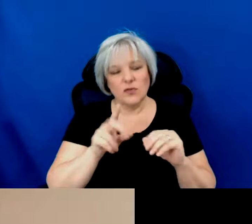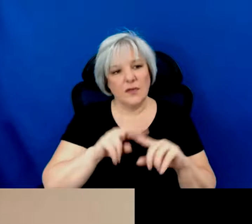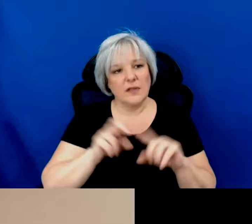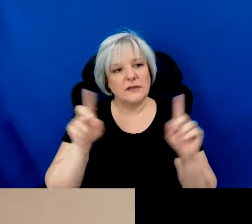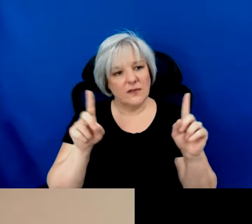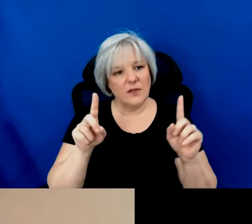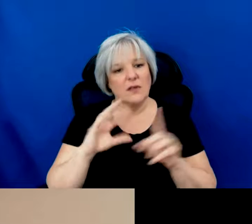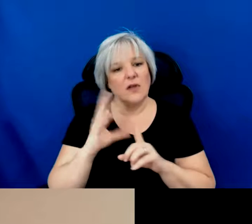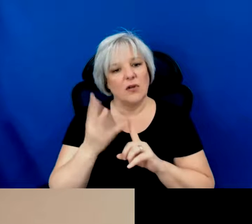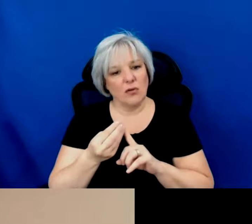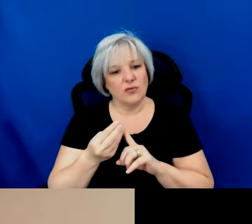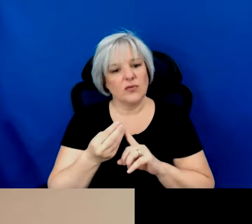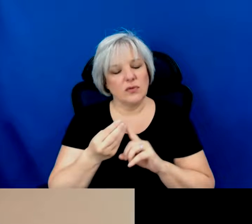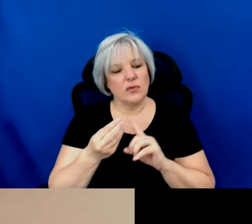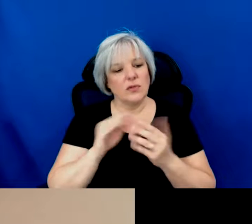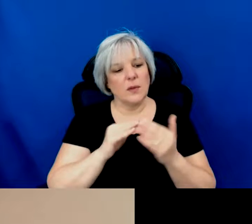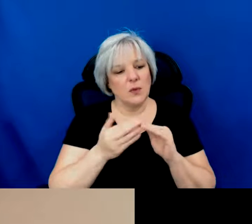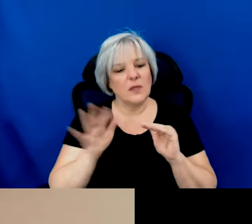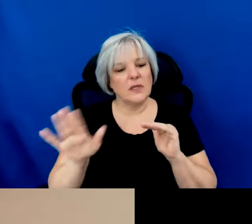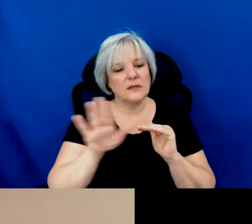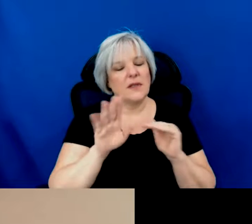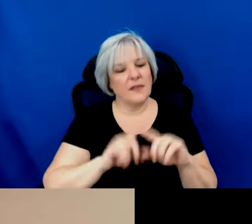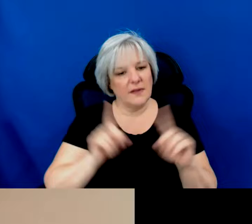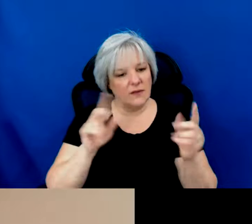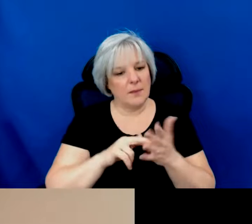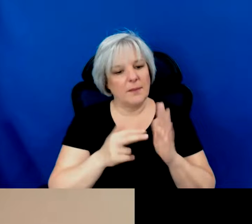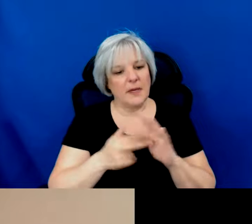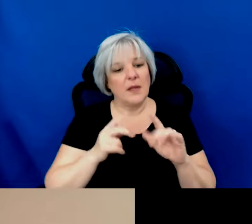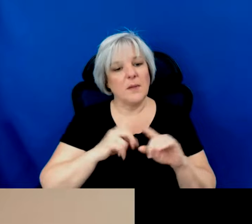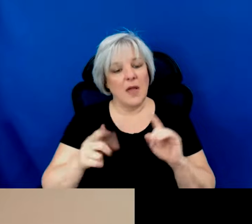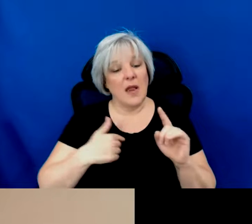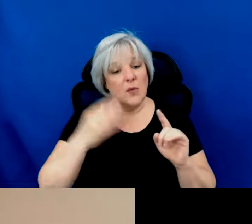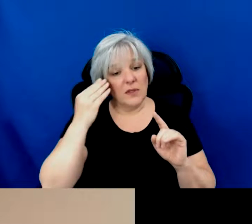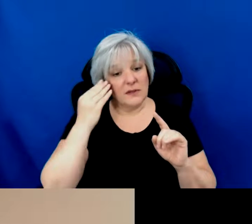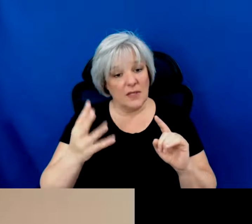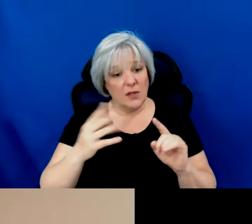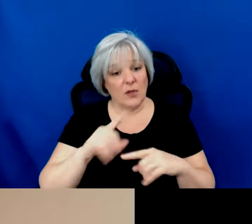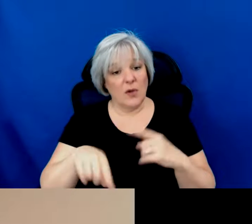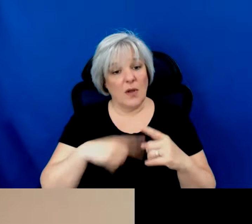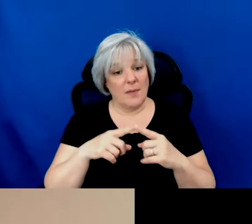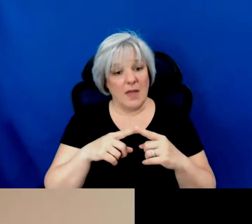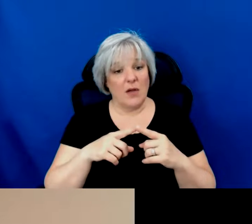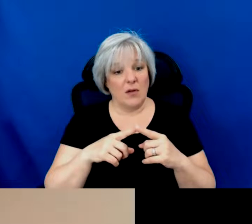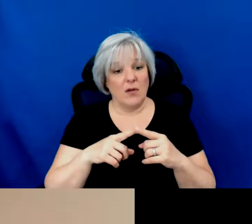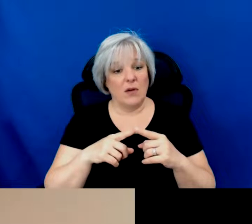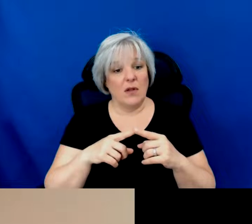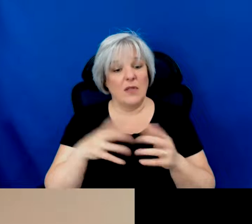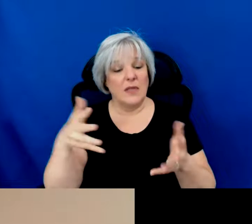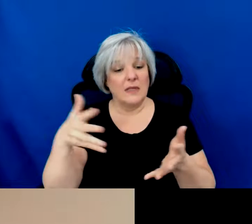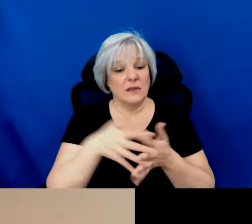cultural communities but one thing i would say about uh about the native artists is